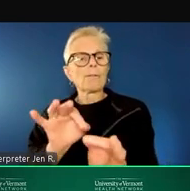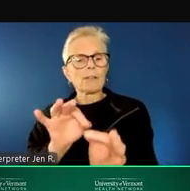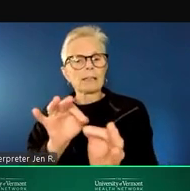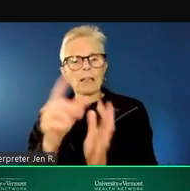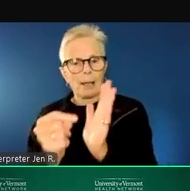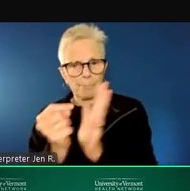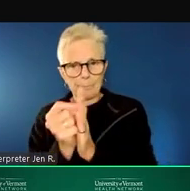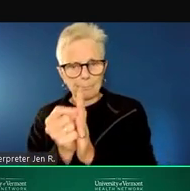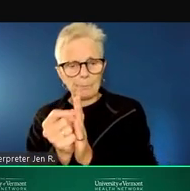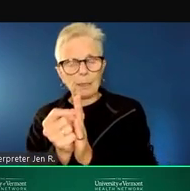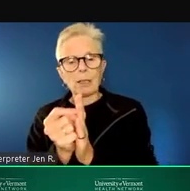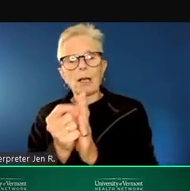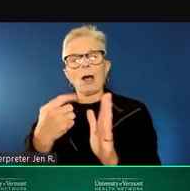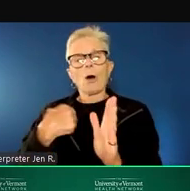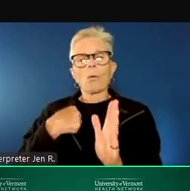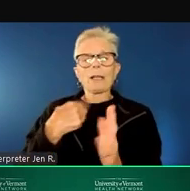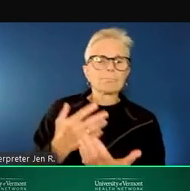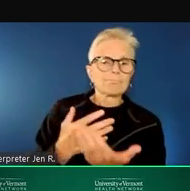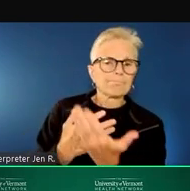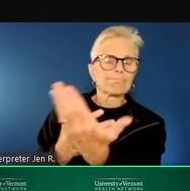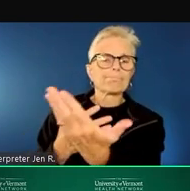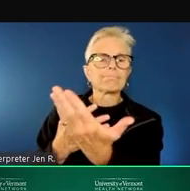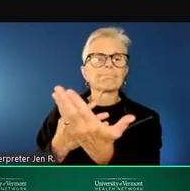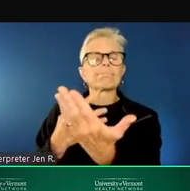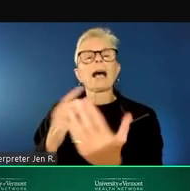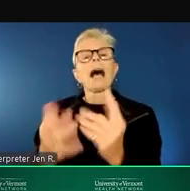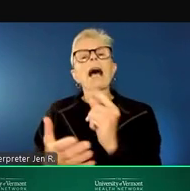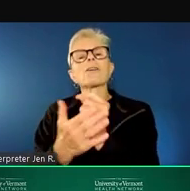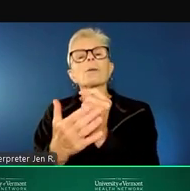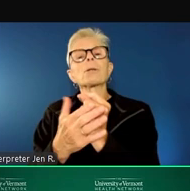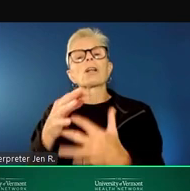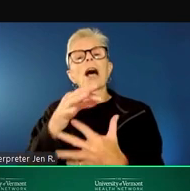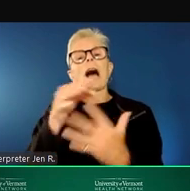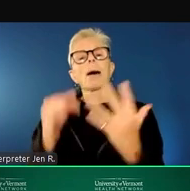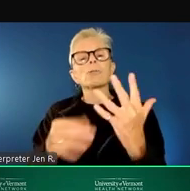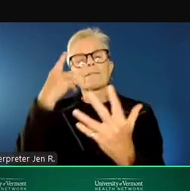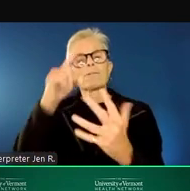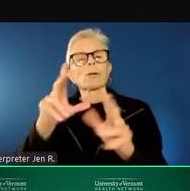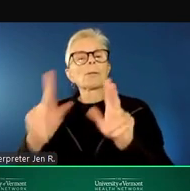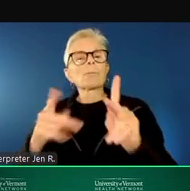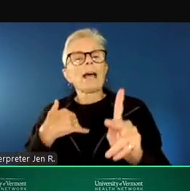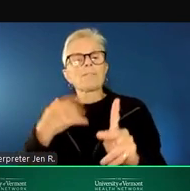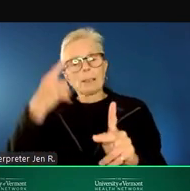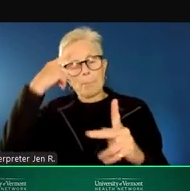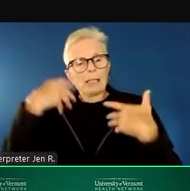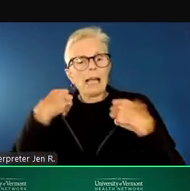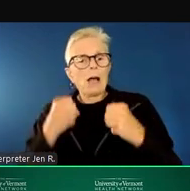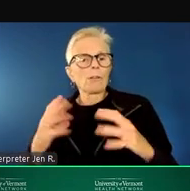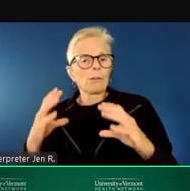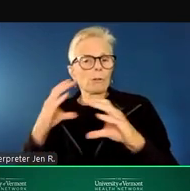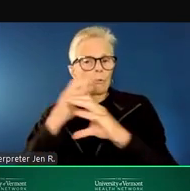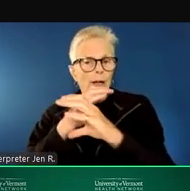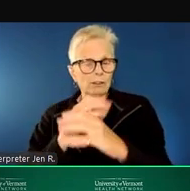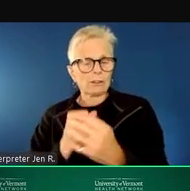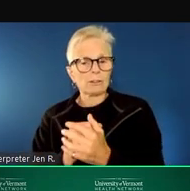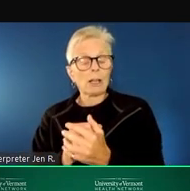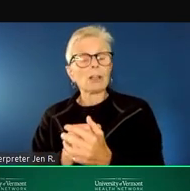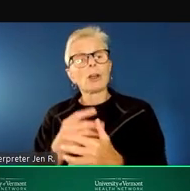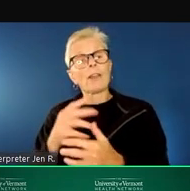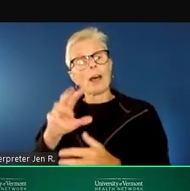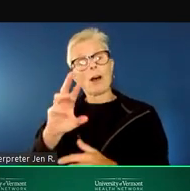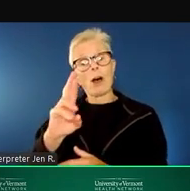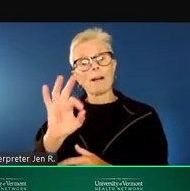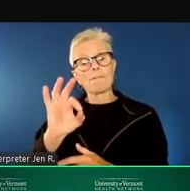provide a therapeutic alternative for patients experiencing mental health crisis. Through this request for proposal,